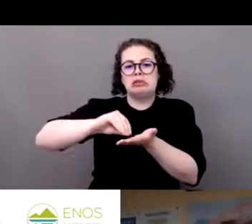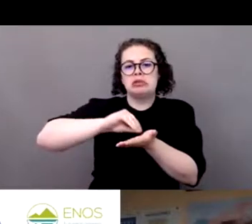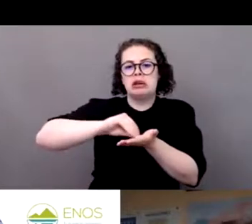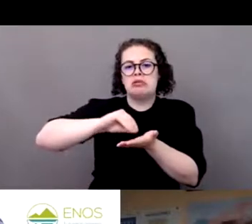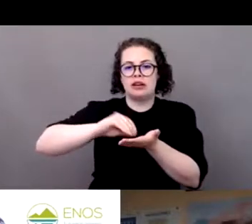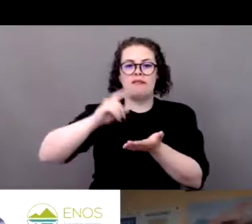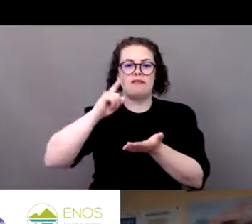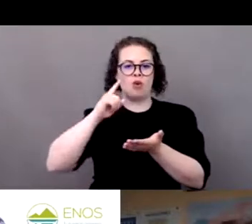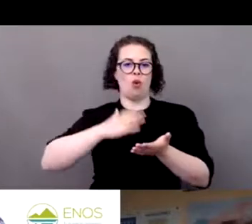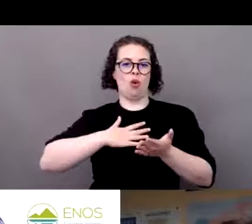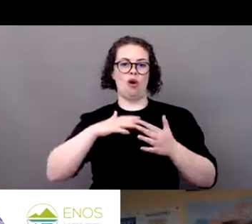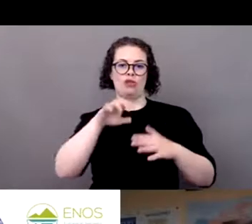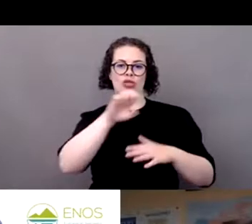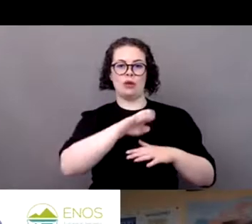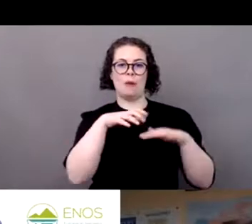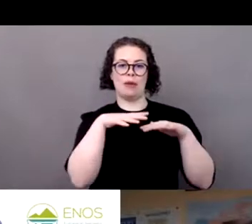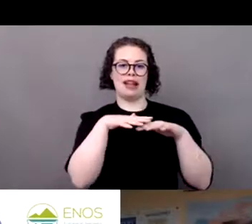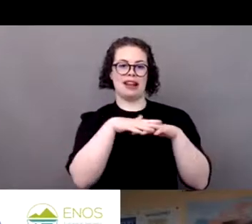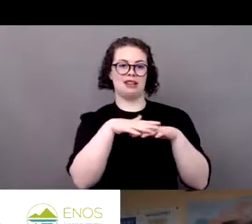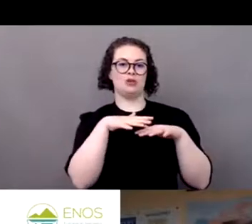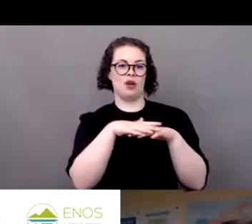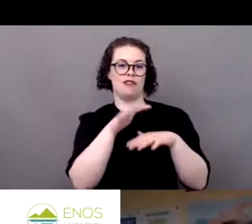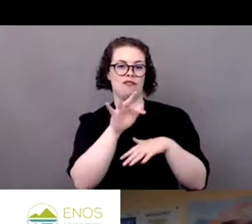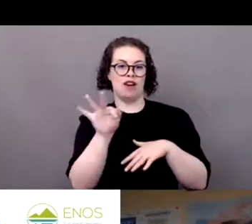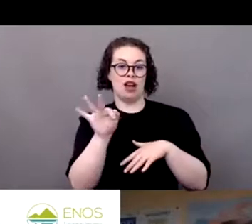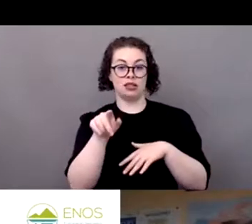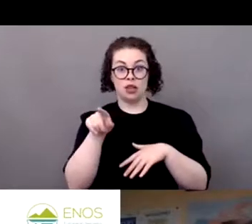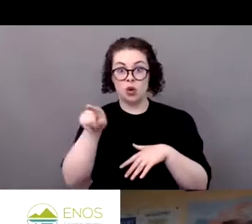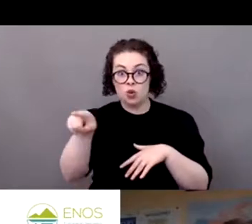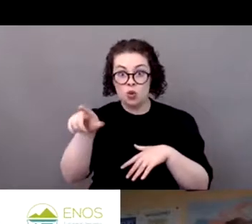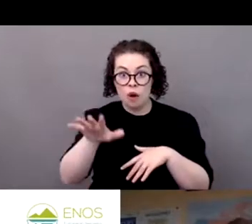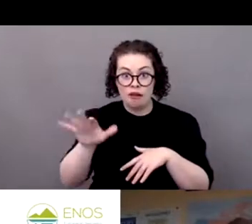Oh, you definitely live in a very nice place. Michel.